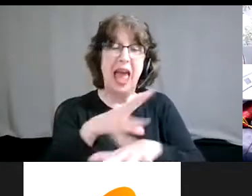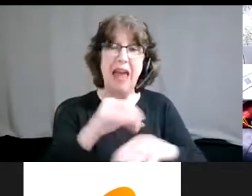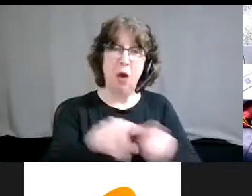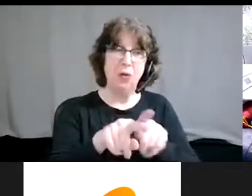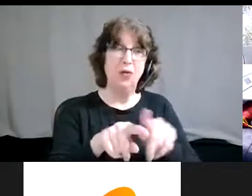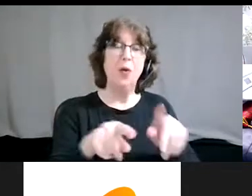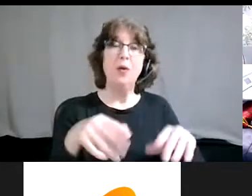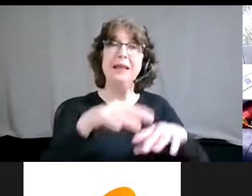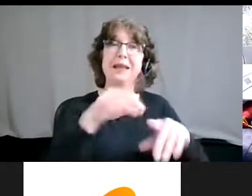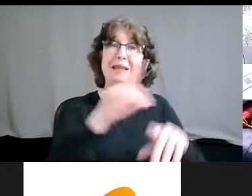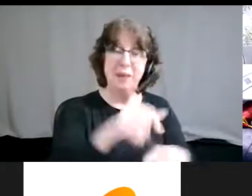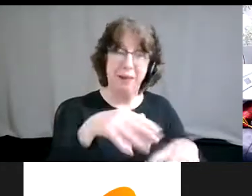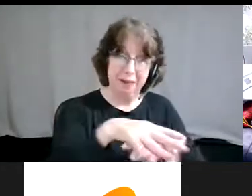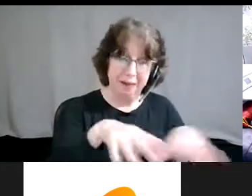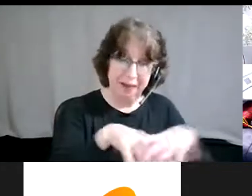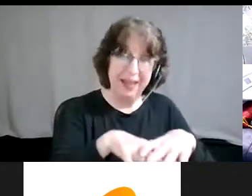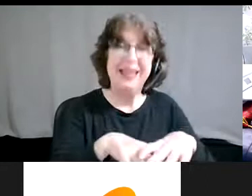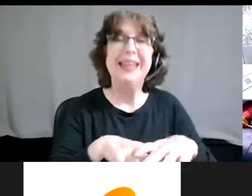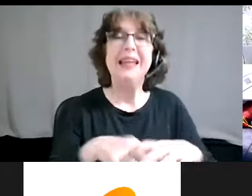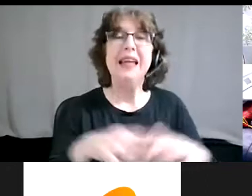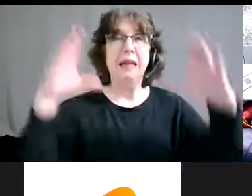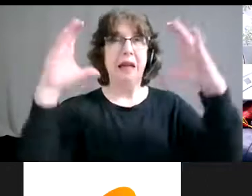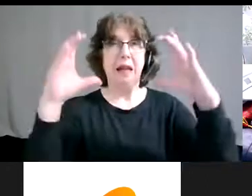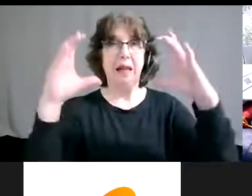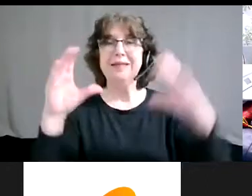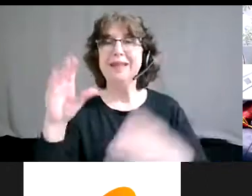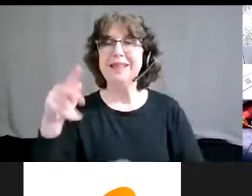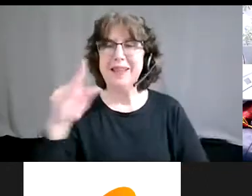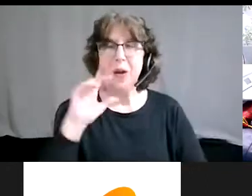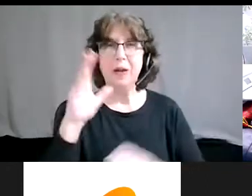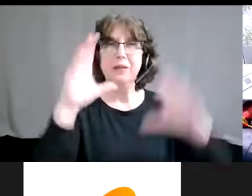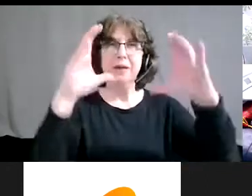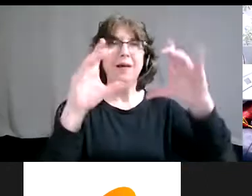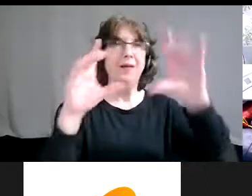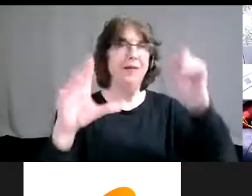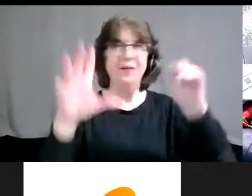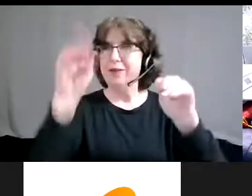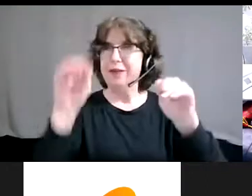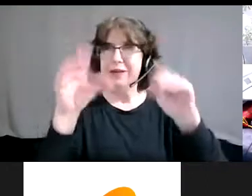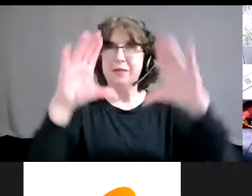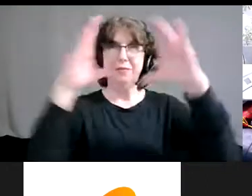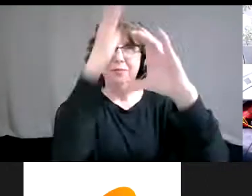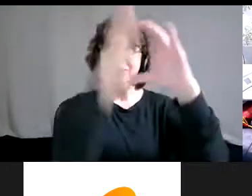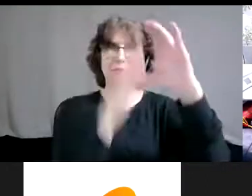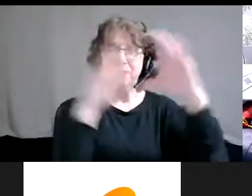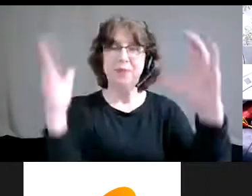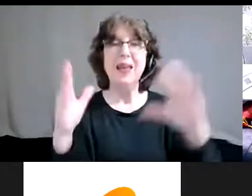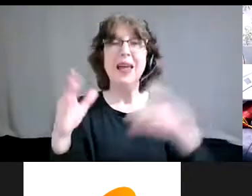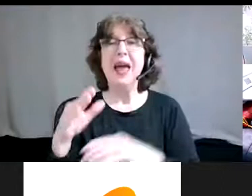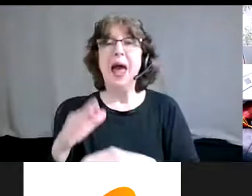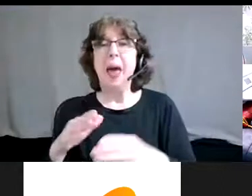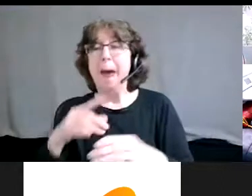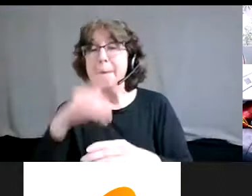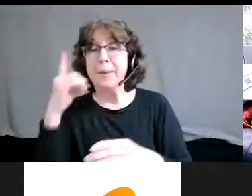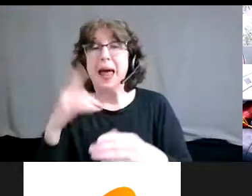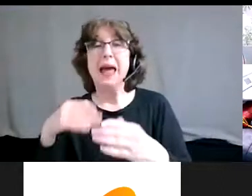is that it's not like a pie chart where you have 50% of this and 50% of this. A black, brown, indigenous person is